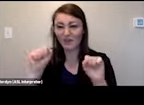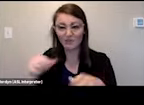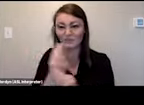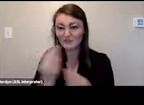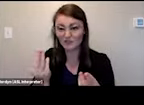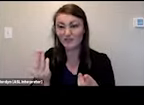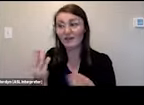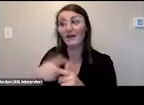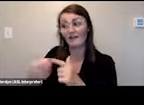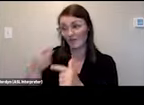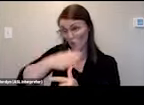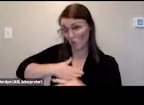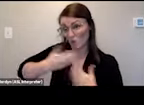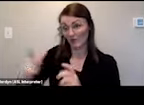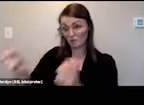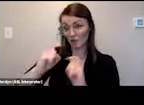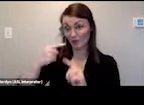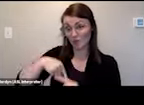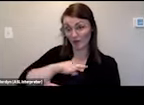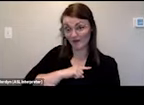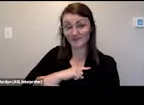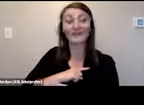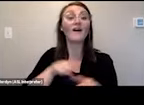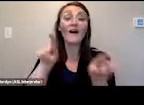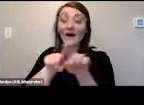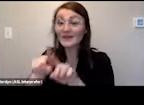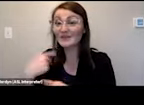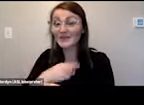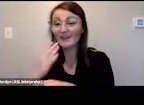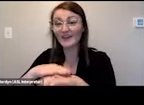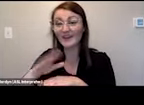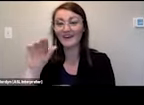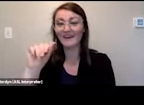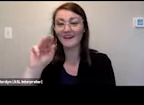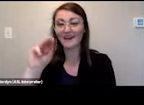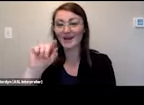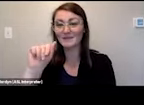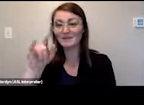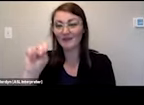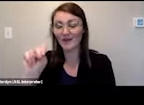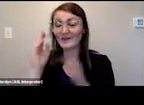and we are also now on amazon smile and you can search for us by typing c3d